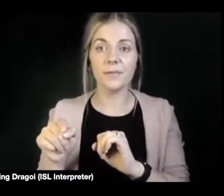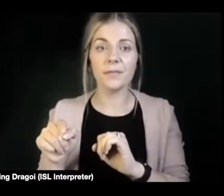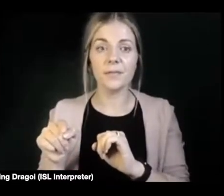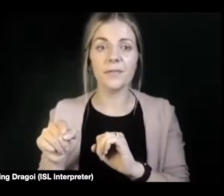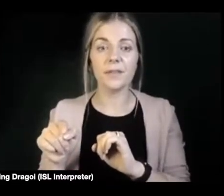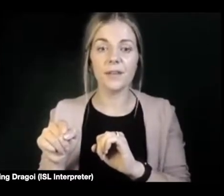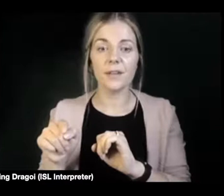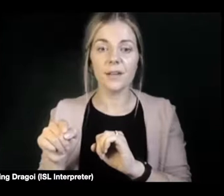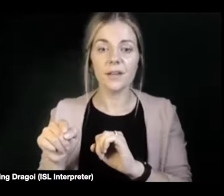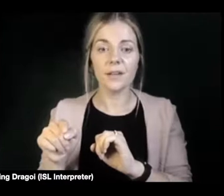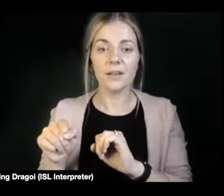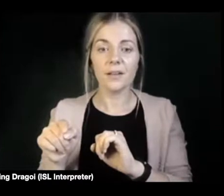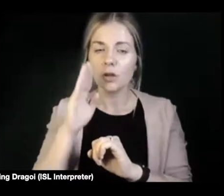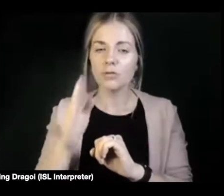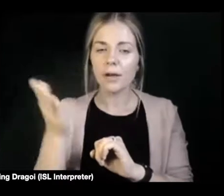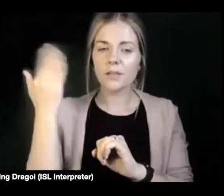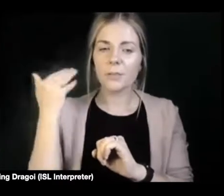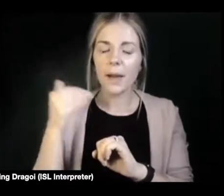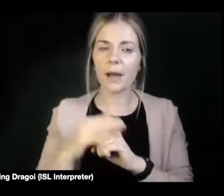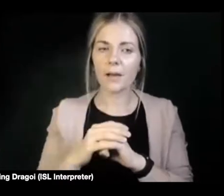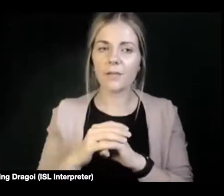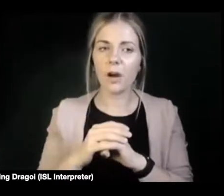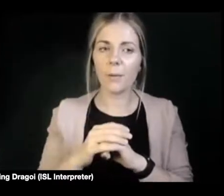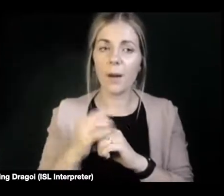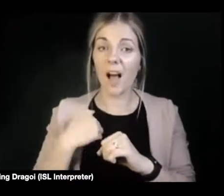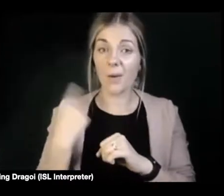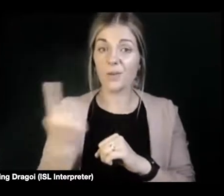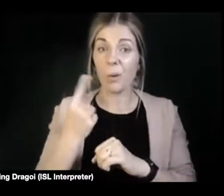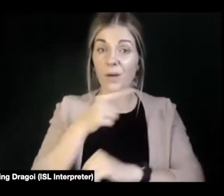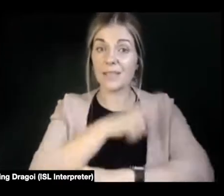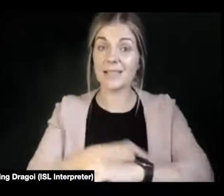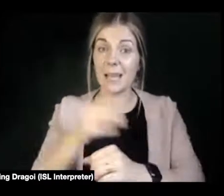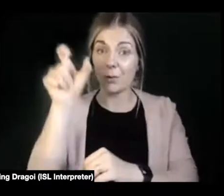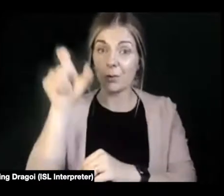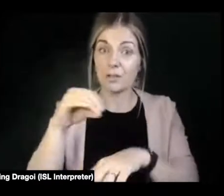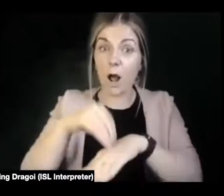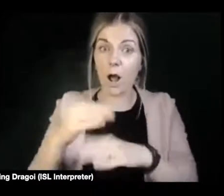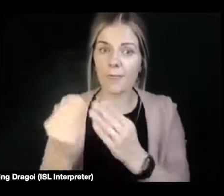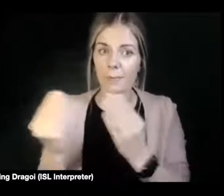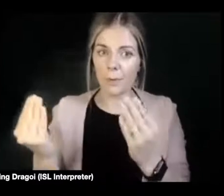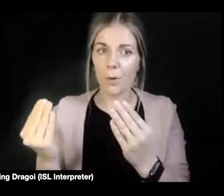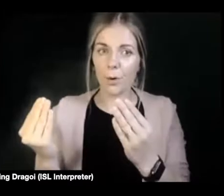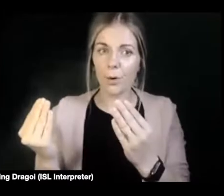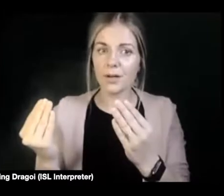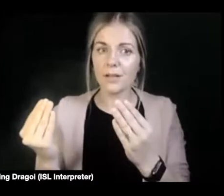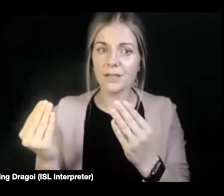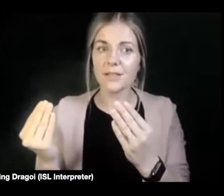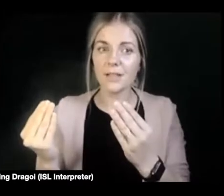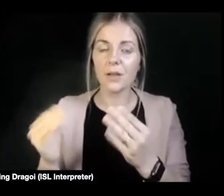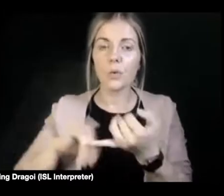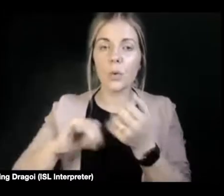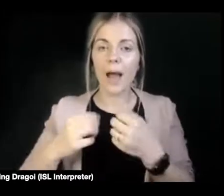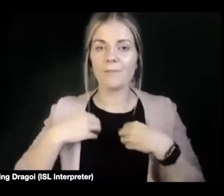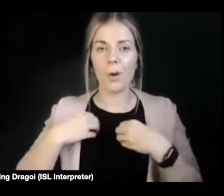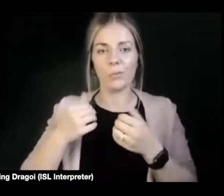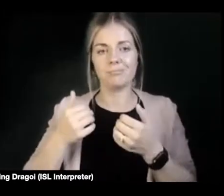2013, the only disabled person on the board. And the only person with an algebraic background was